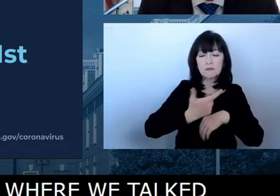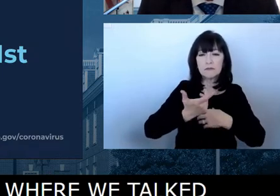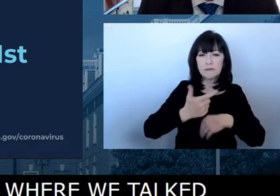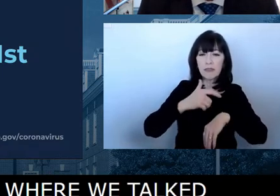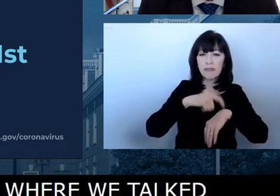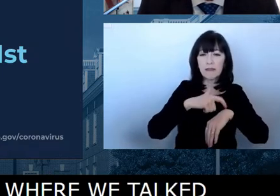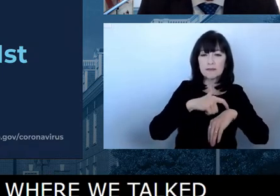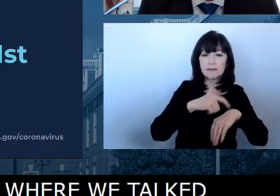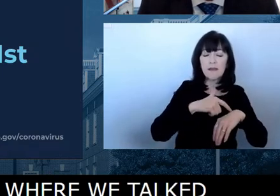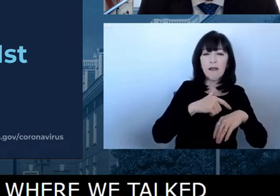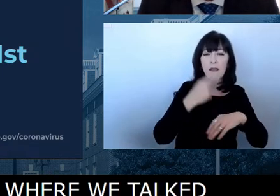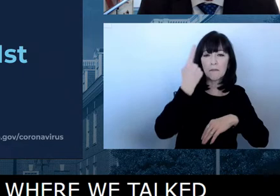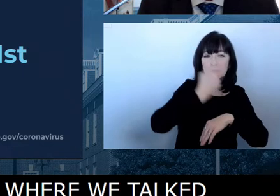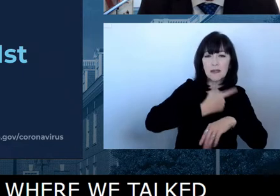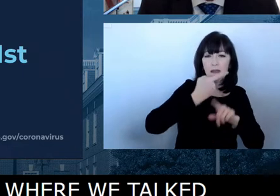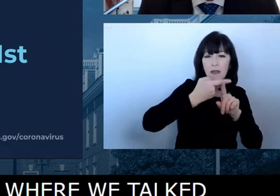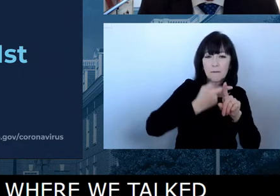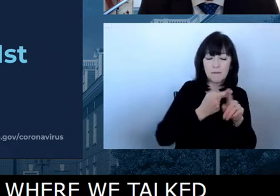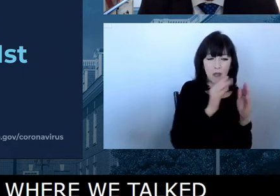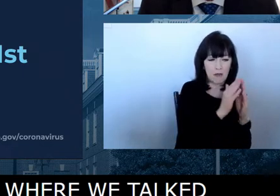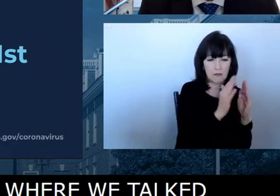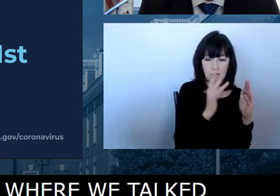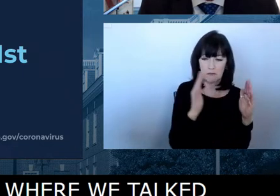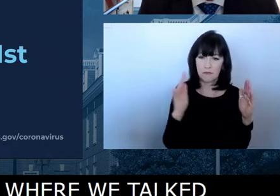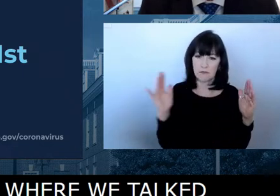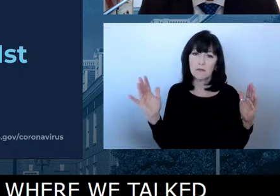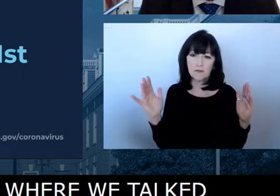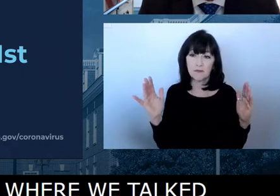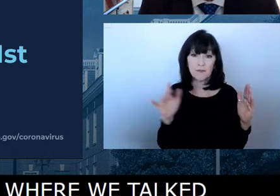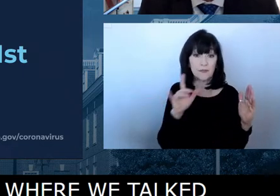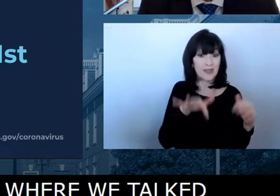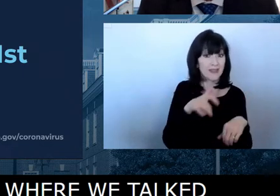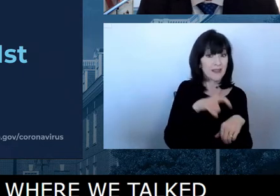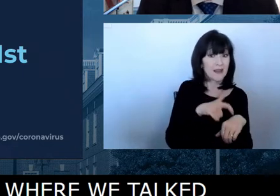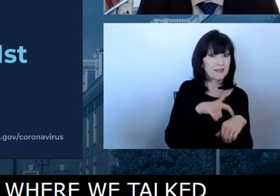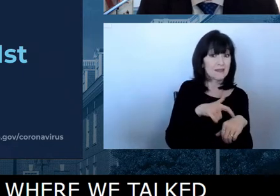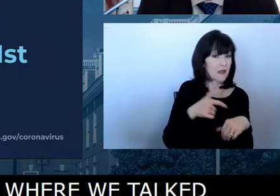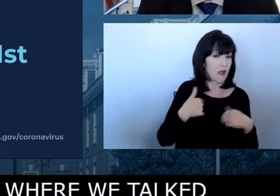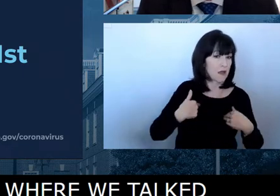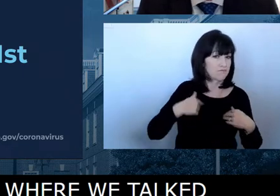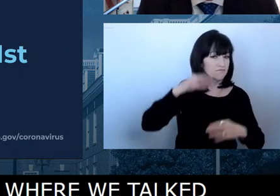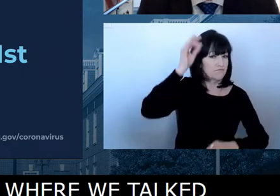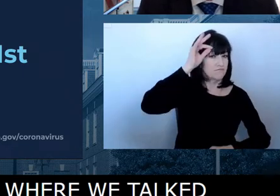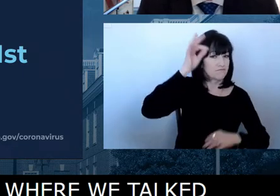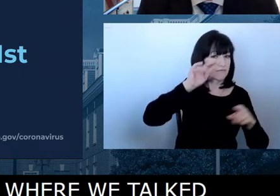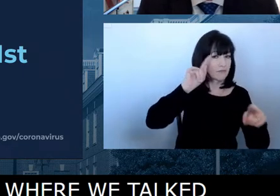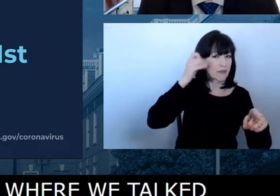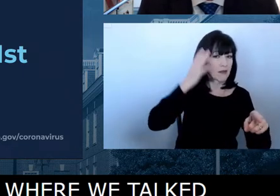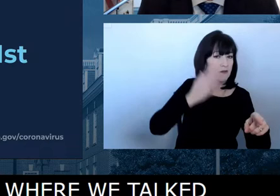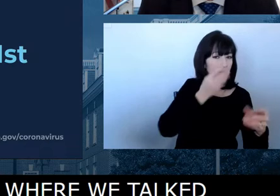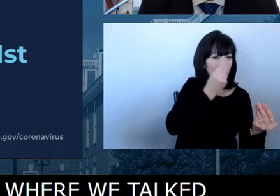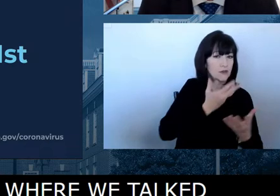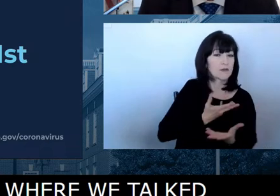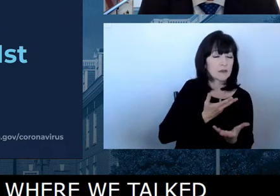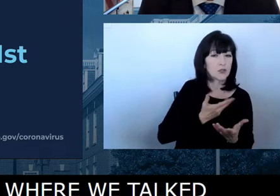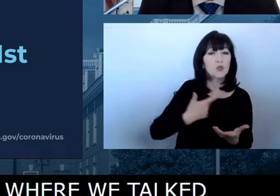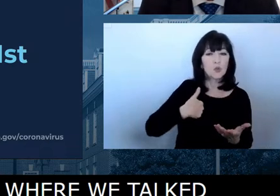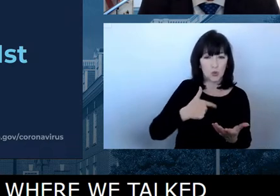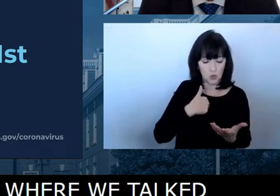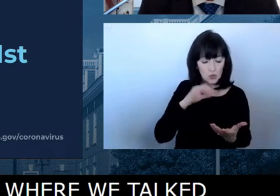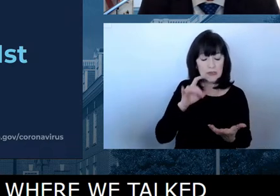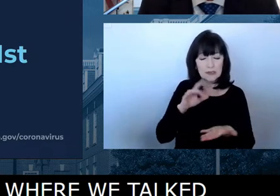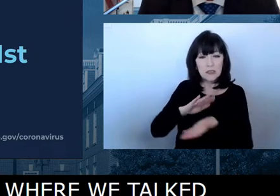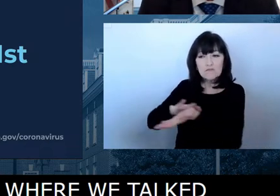statewide mask mandate. While at the time we didn't have a date selected, we were, we were soliciting feedback